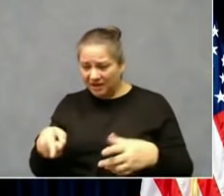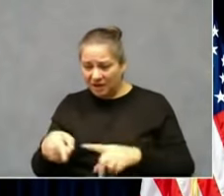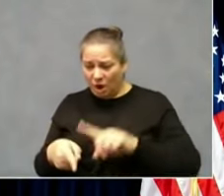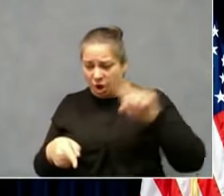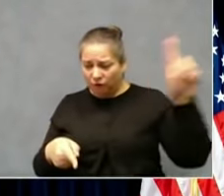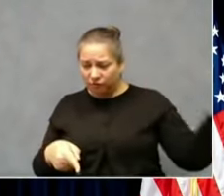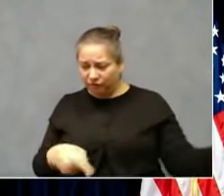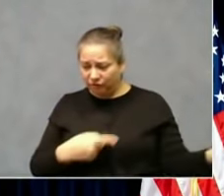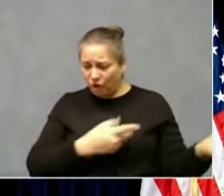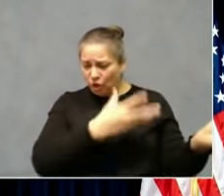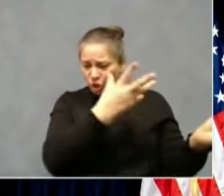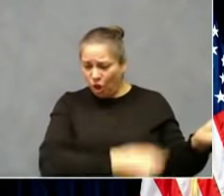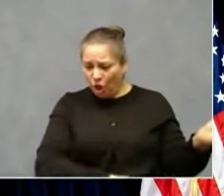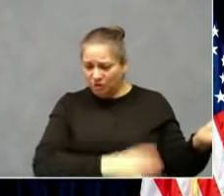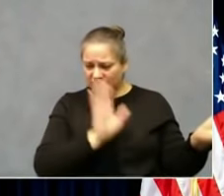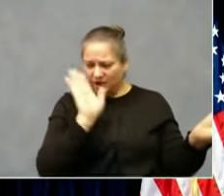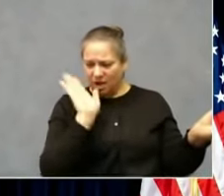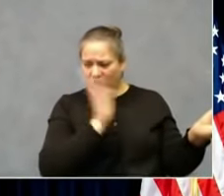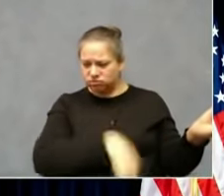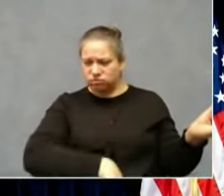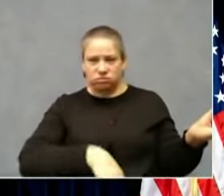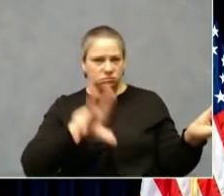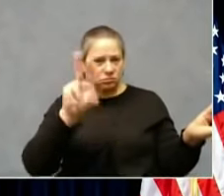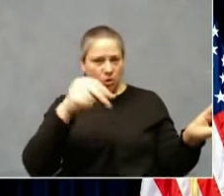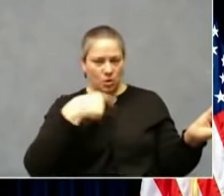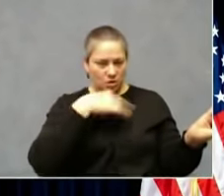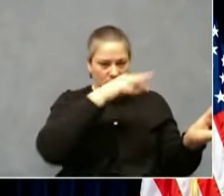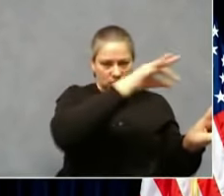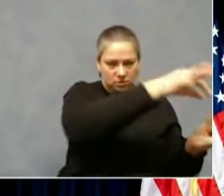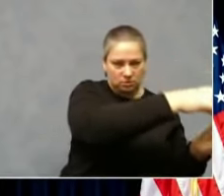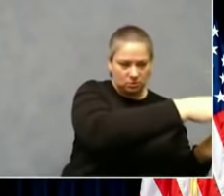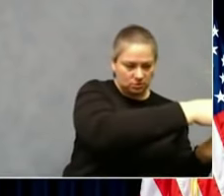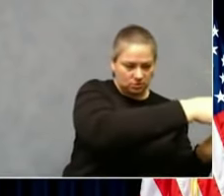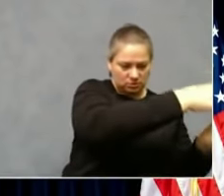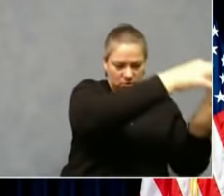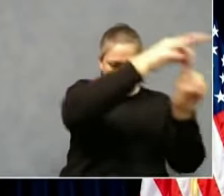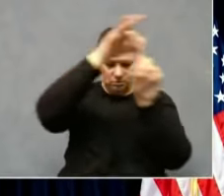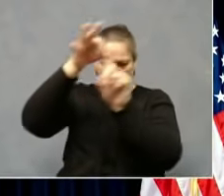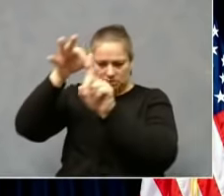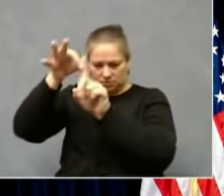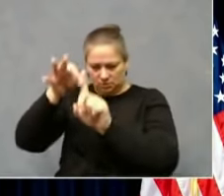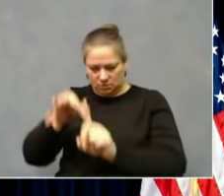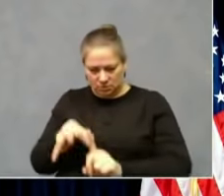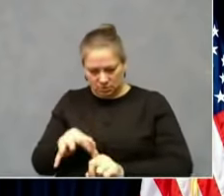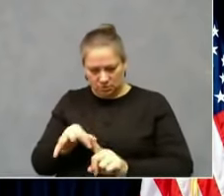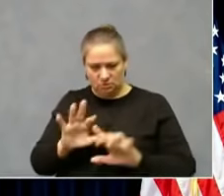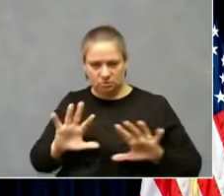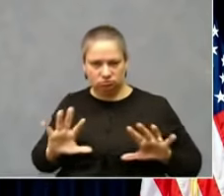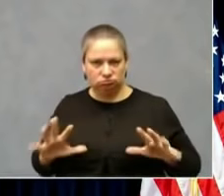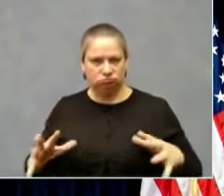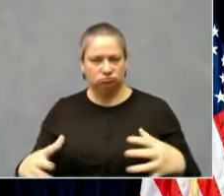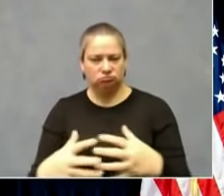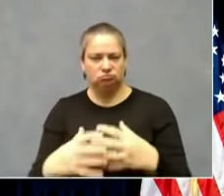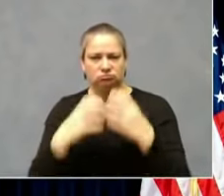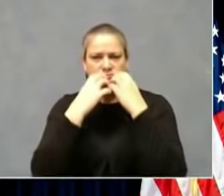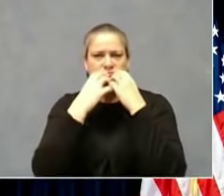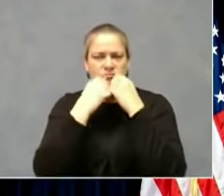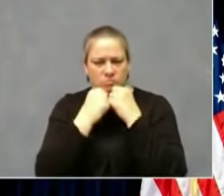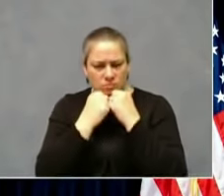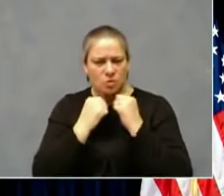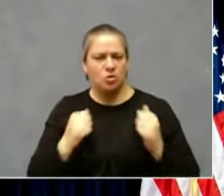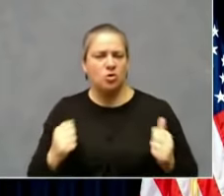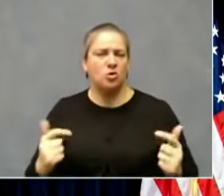aren't worth helping and saving that parable about the one being so important and us having a duty